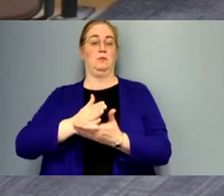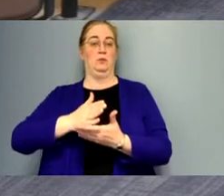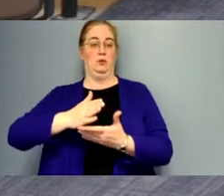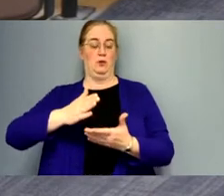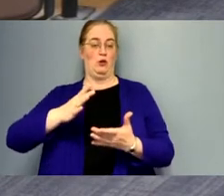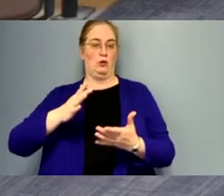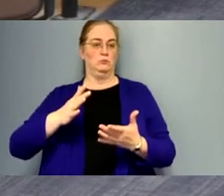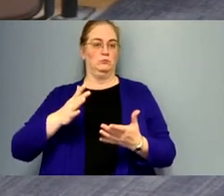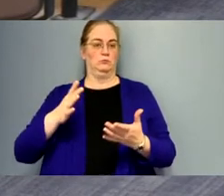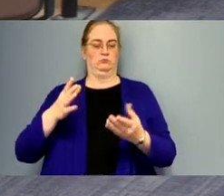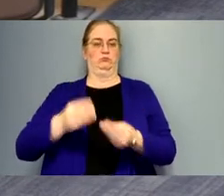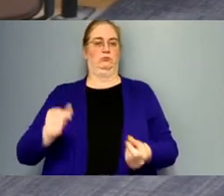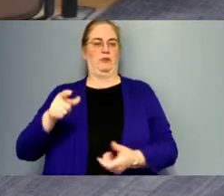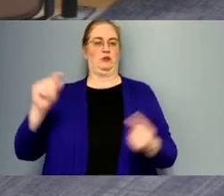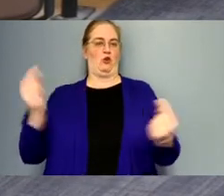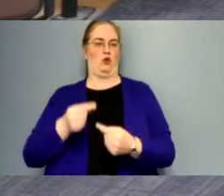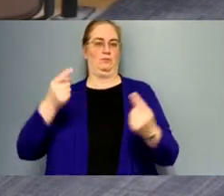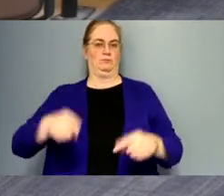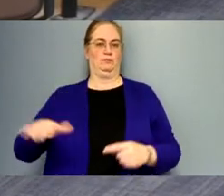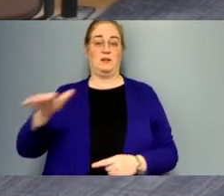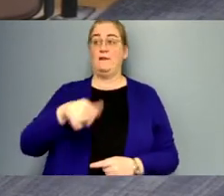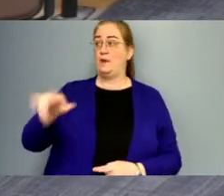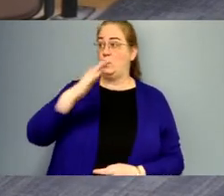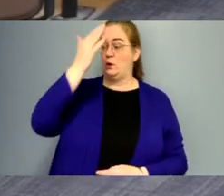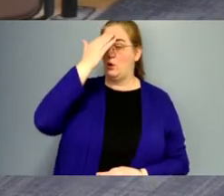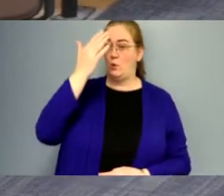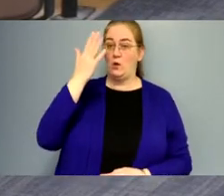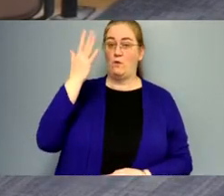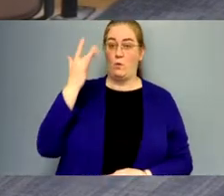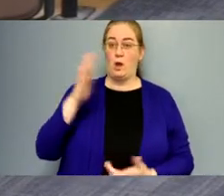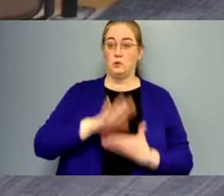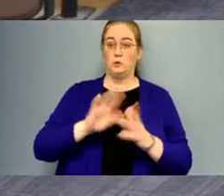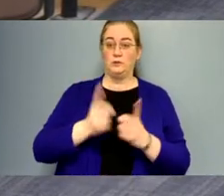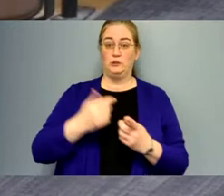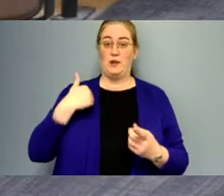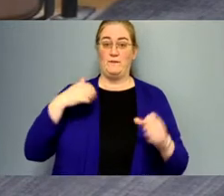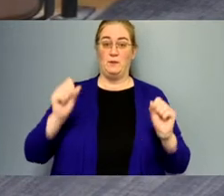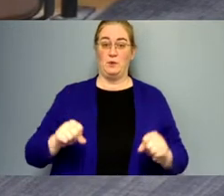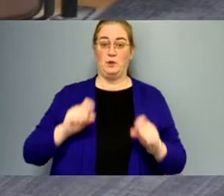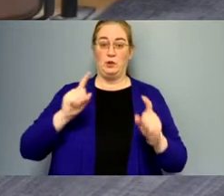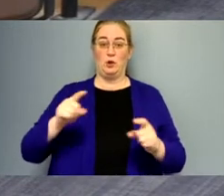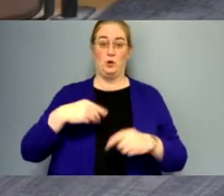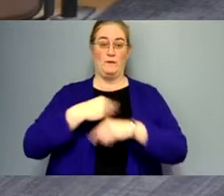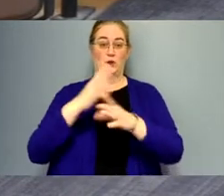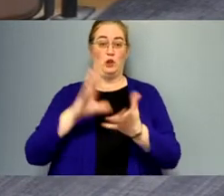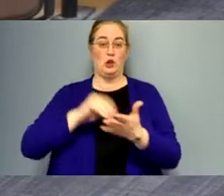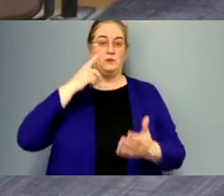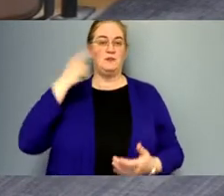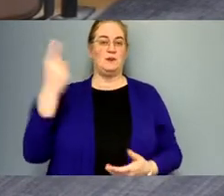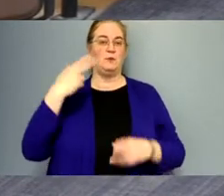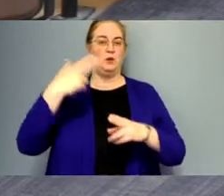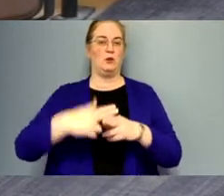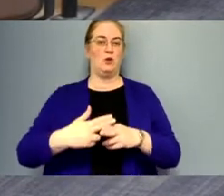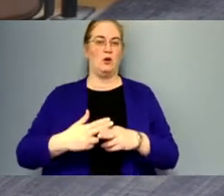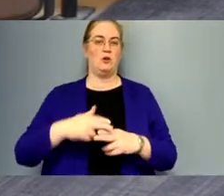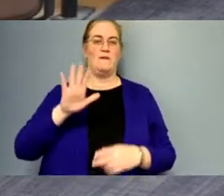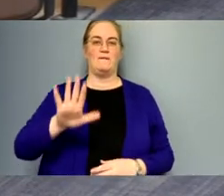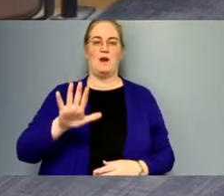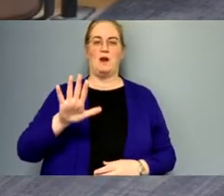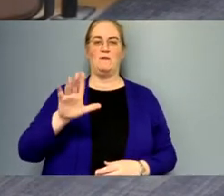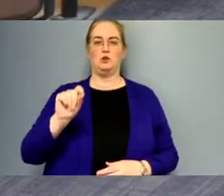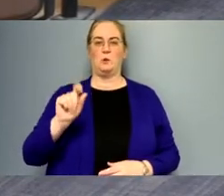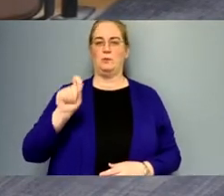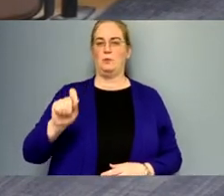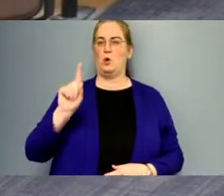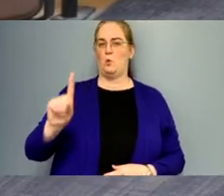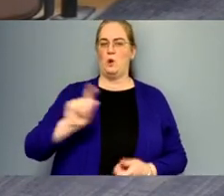children now if anyone in the room is not aware of why school districts have the ability to go to virtual learning it's because of something called the 520.1